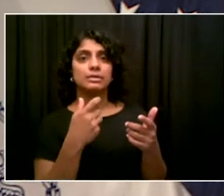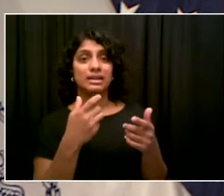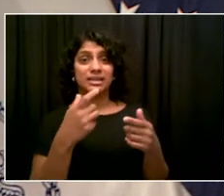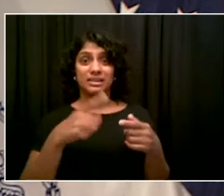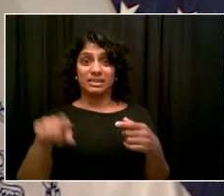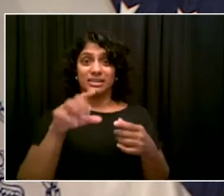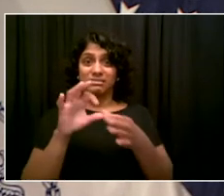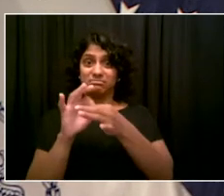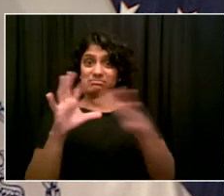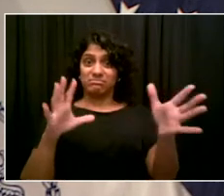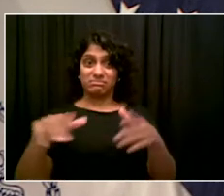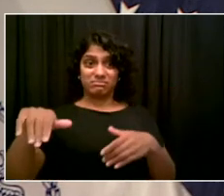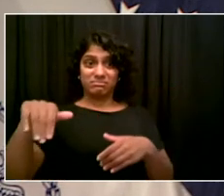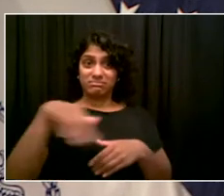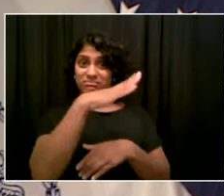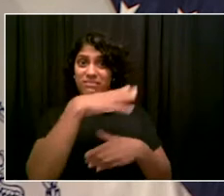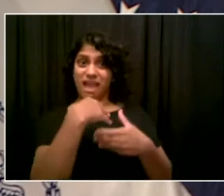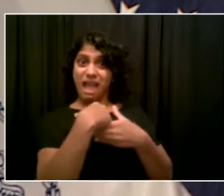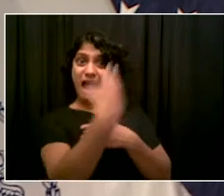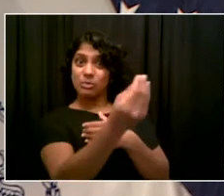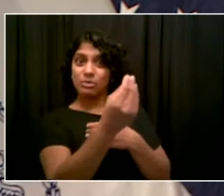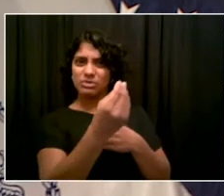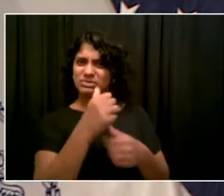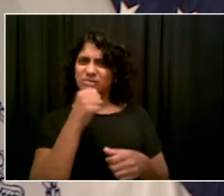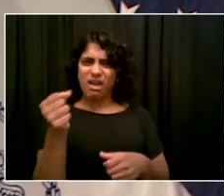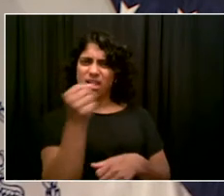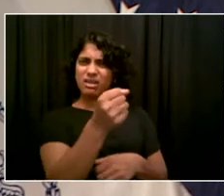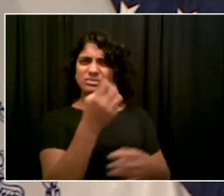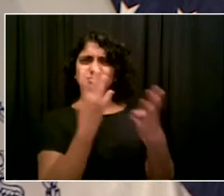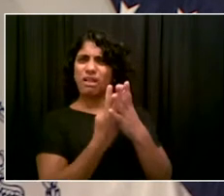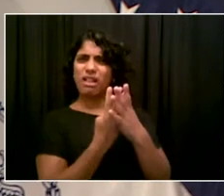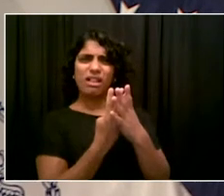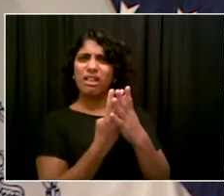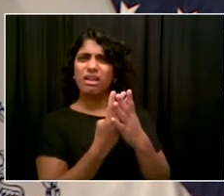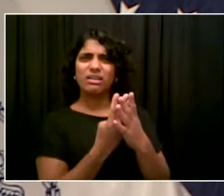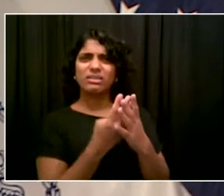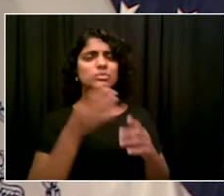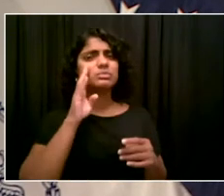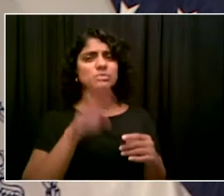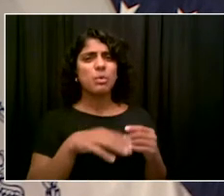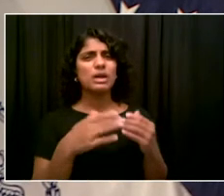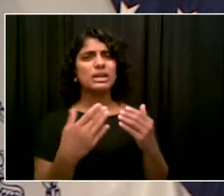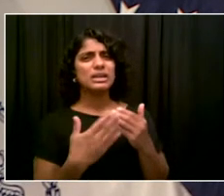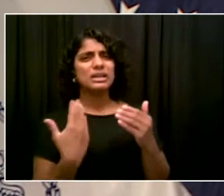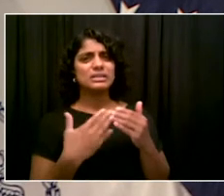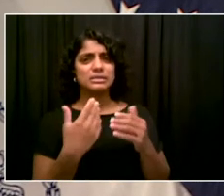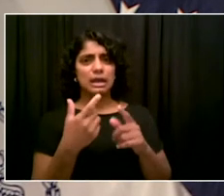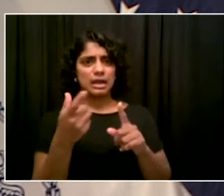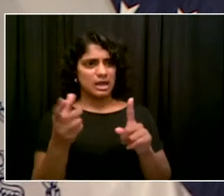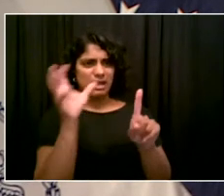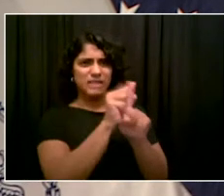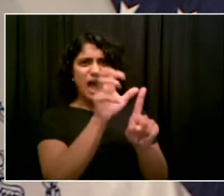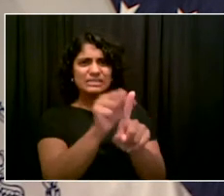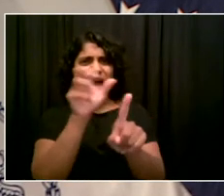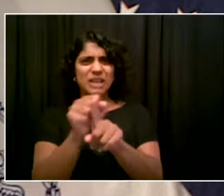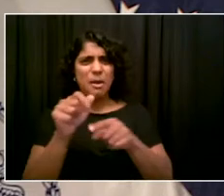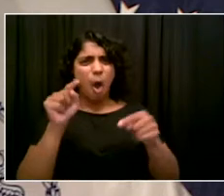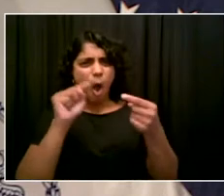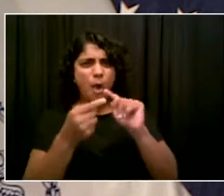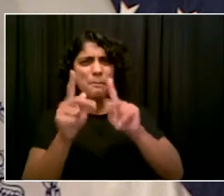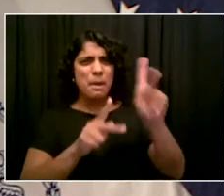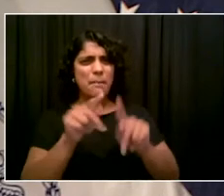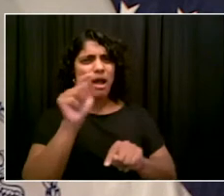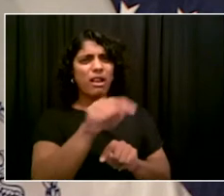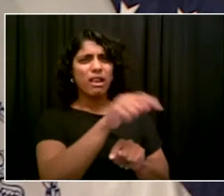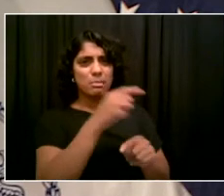crimes legally pursue their attackers by filing civil lawsuits against their attackers. One of the lawyers with whom Assemblyman Eichenstein